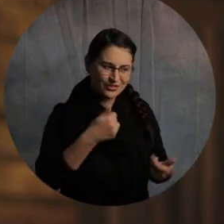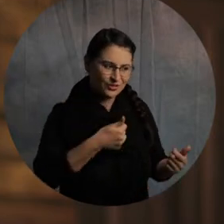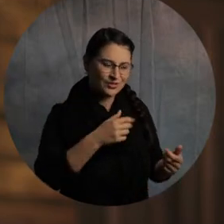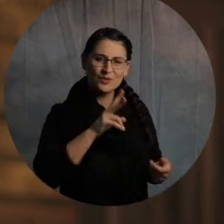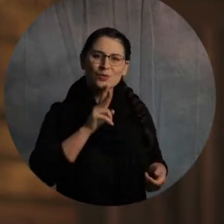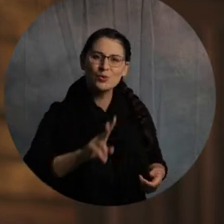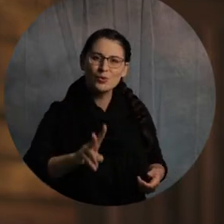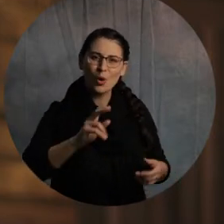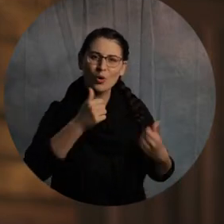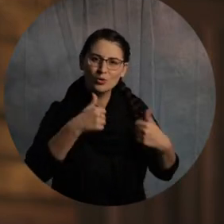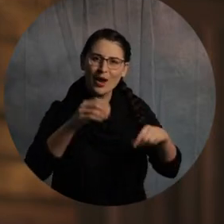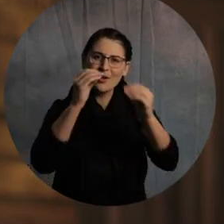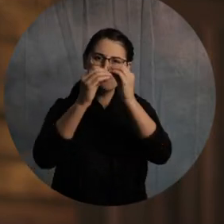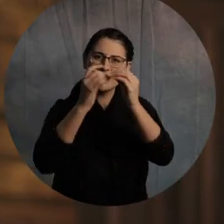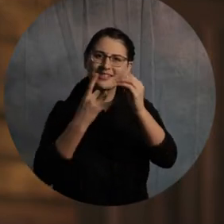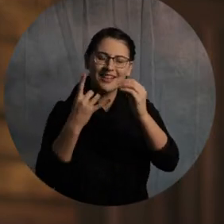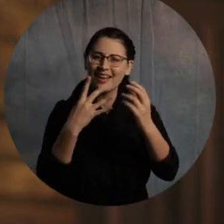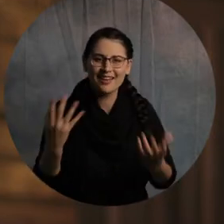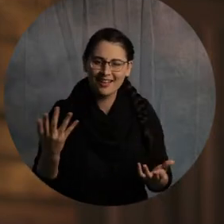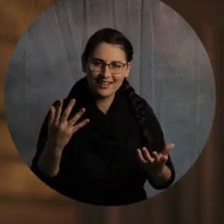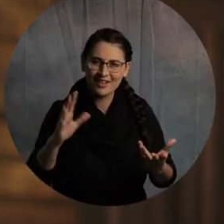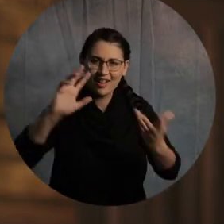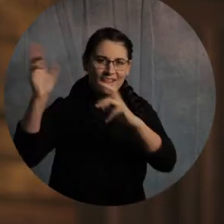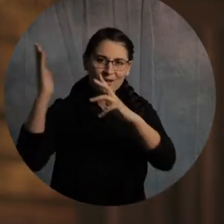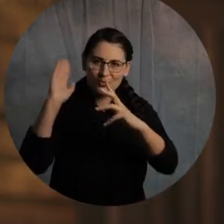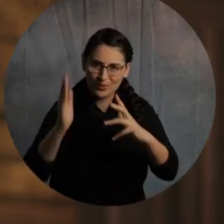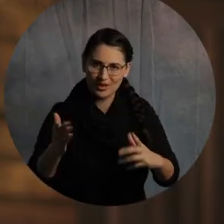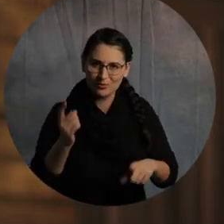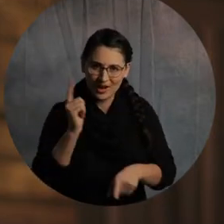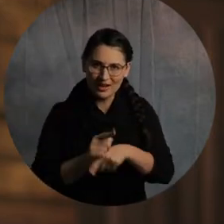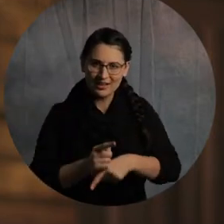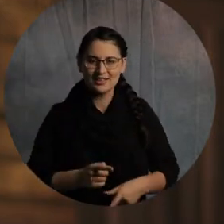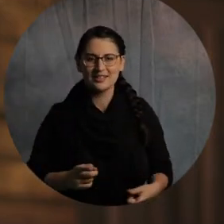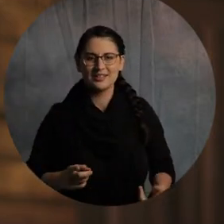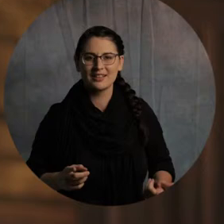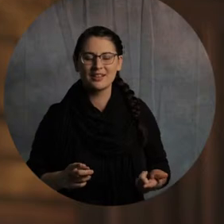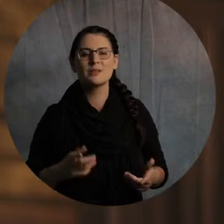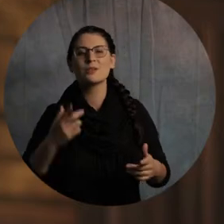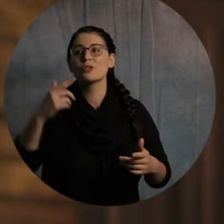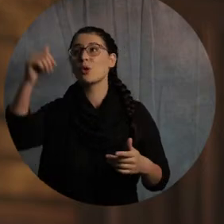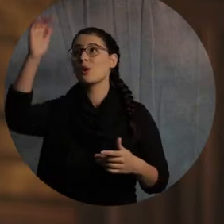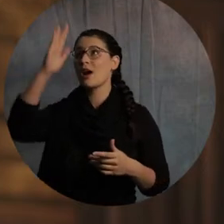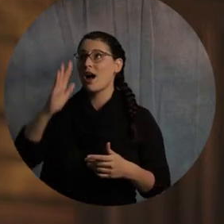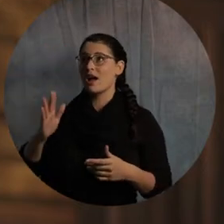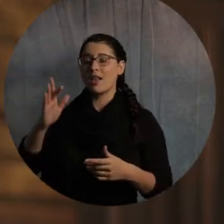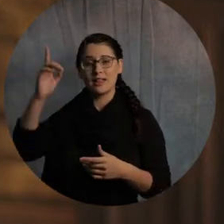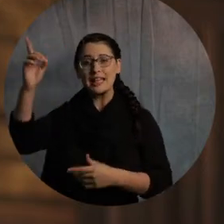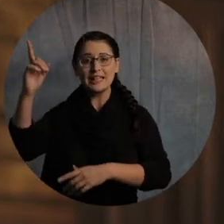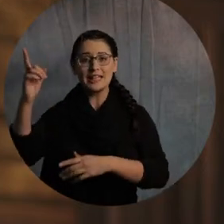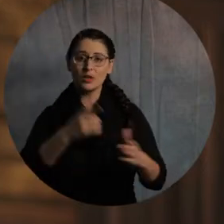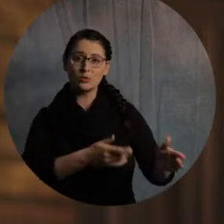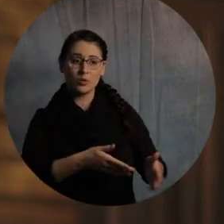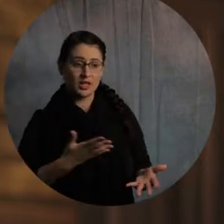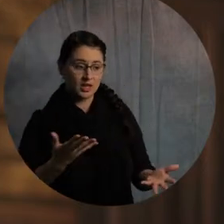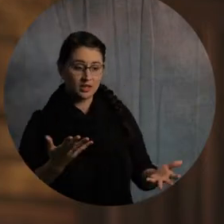going to be bad, right? Now, God has asked us to labor with him in rescuing people